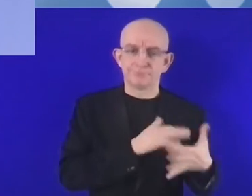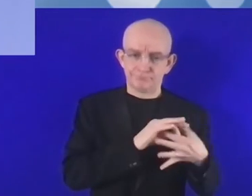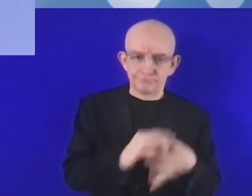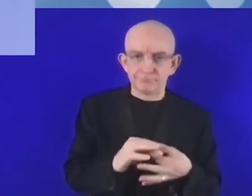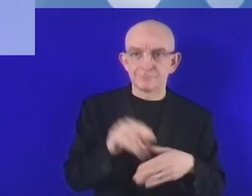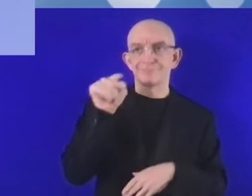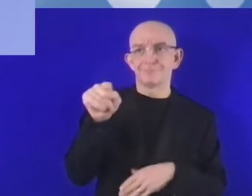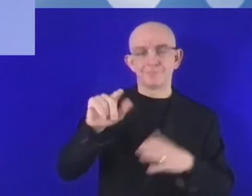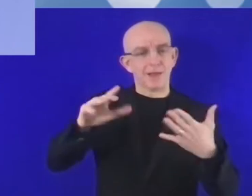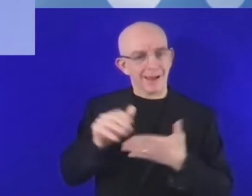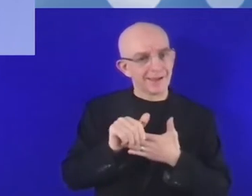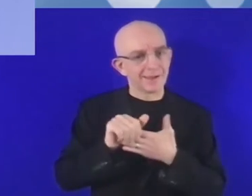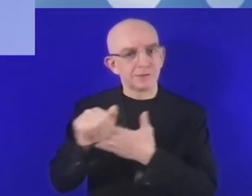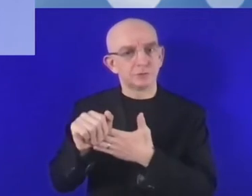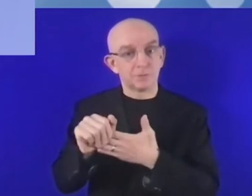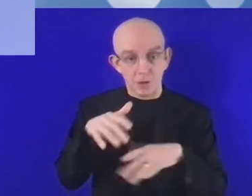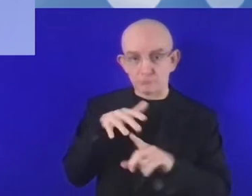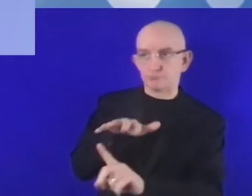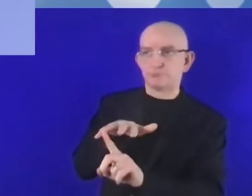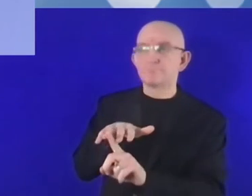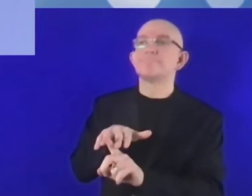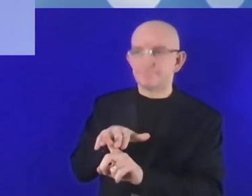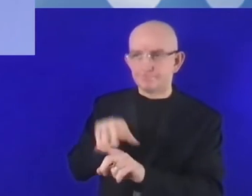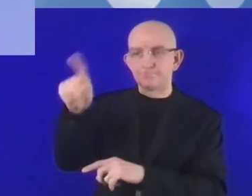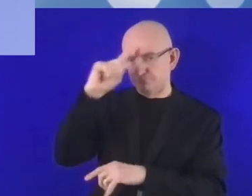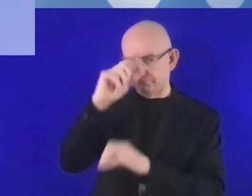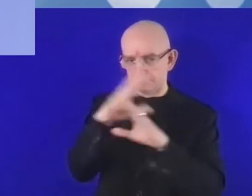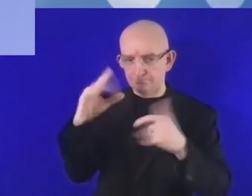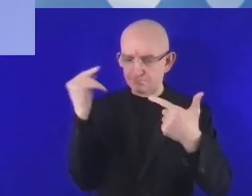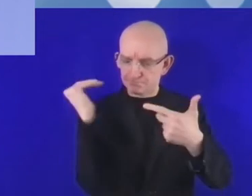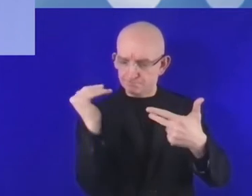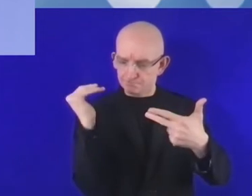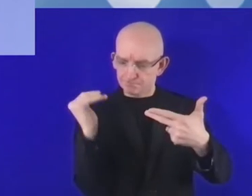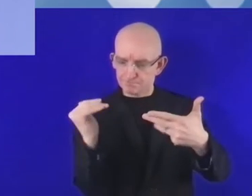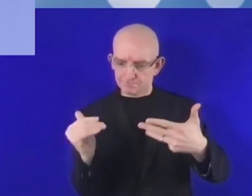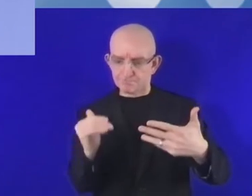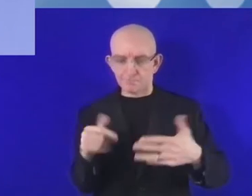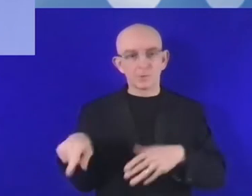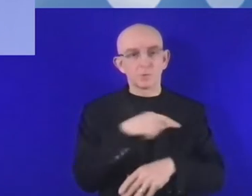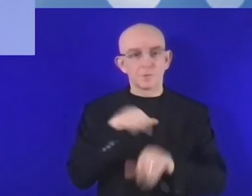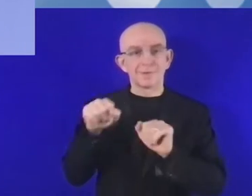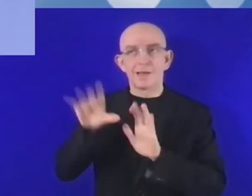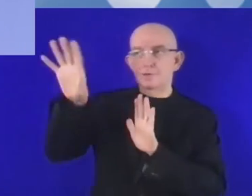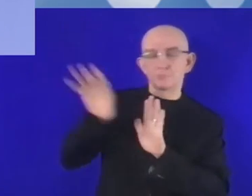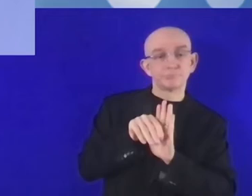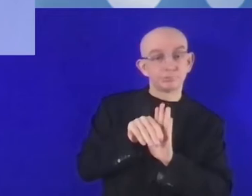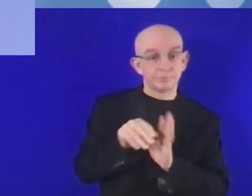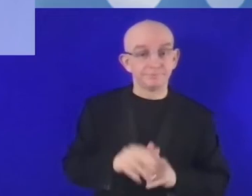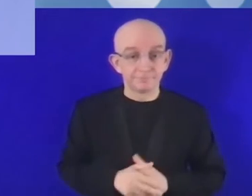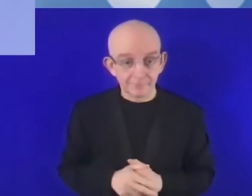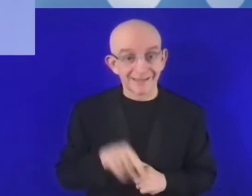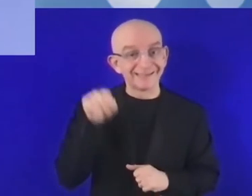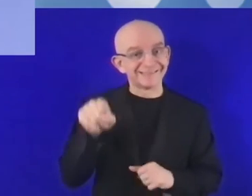to have a new mindset and commitment on the leadership.